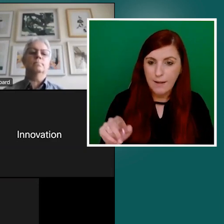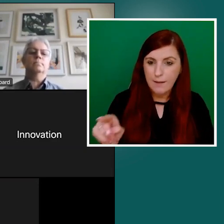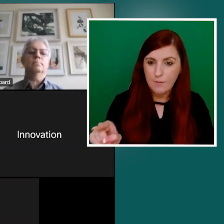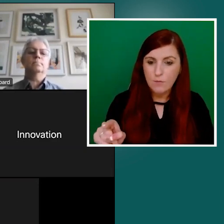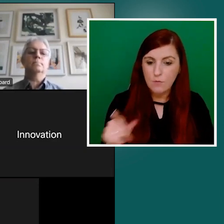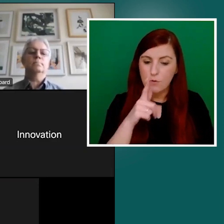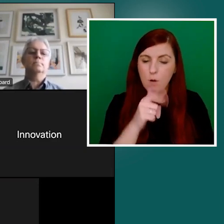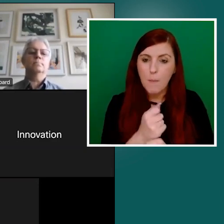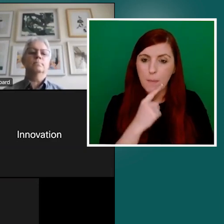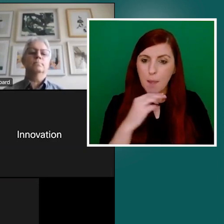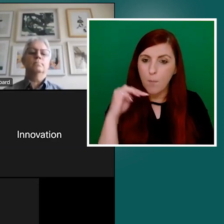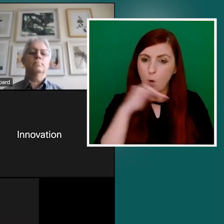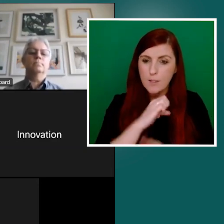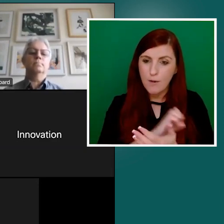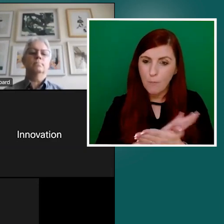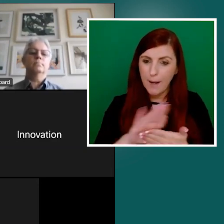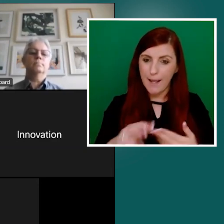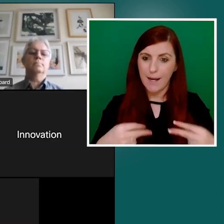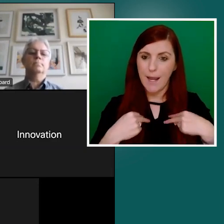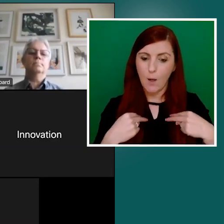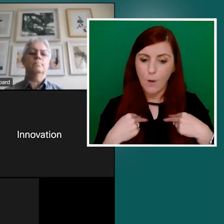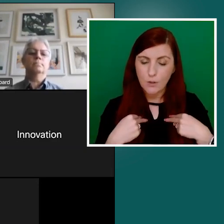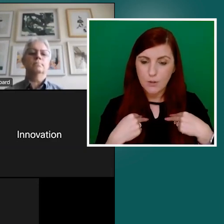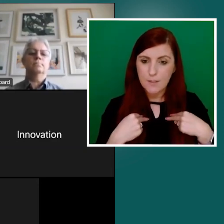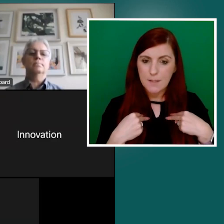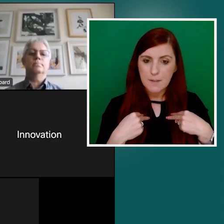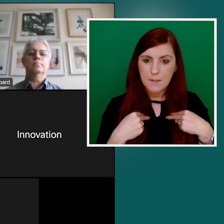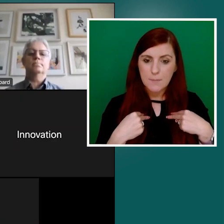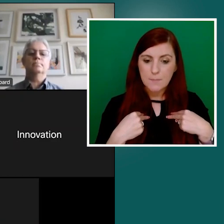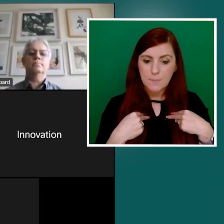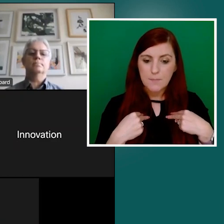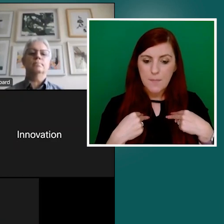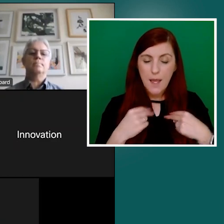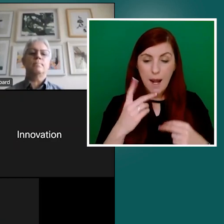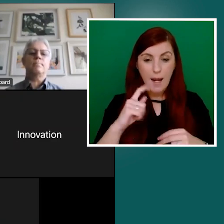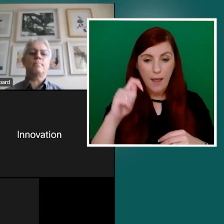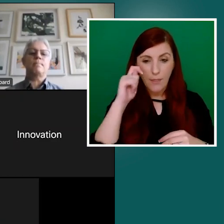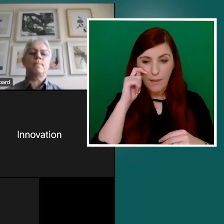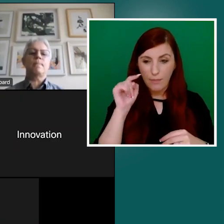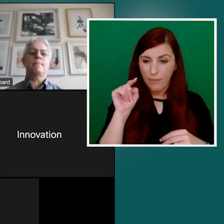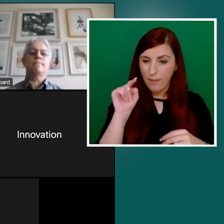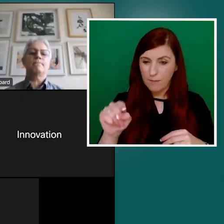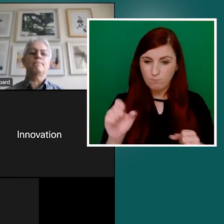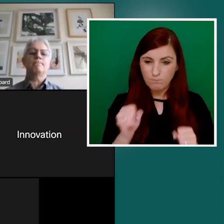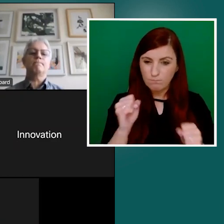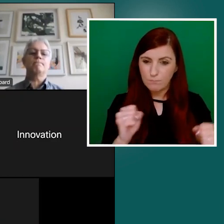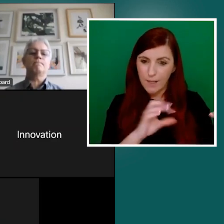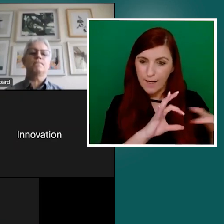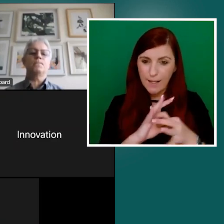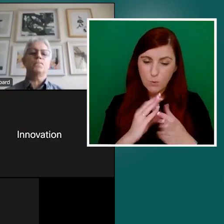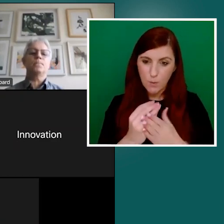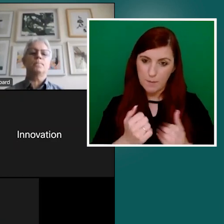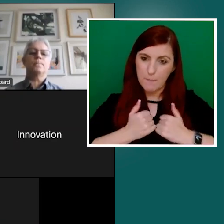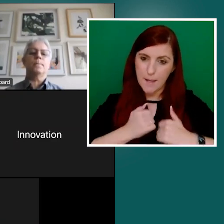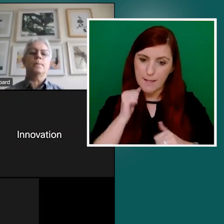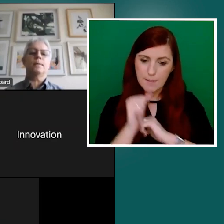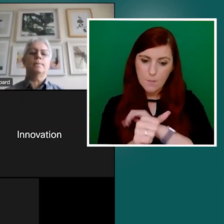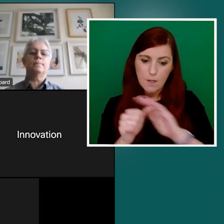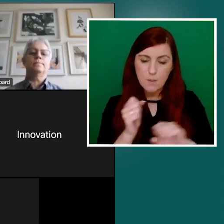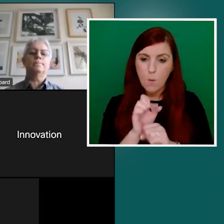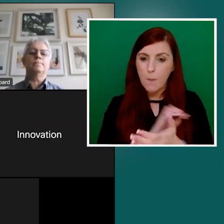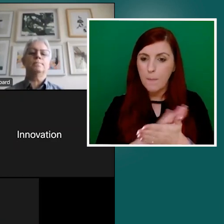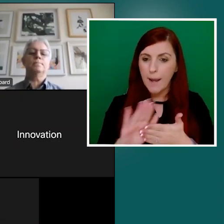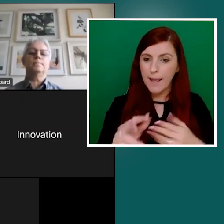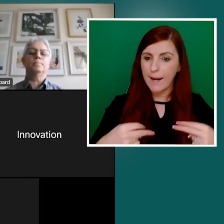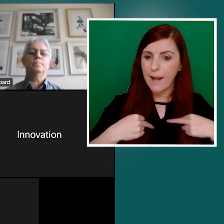language. And I think that very much ties in with my experience, both plain language and the availability of